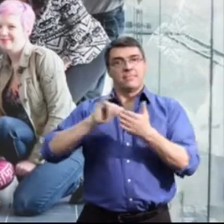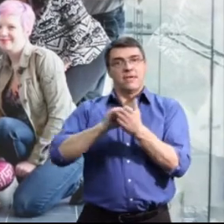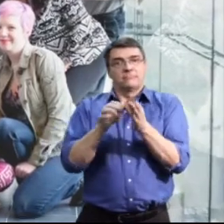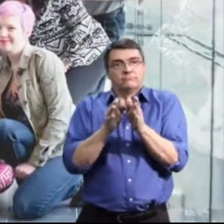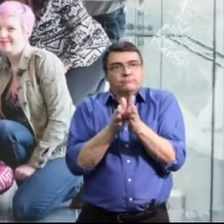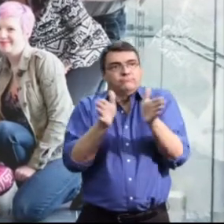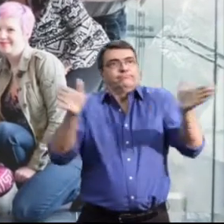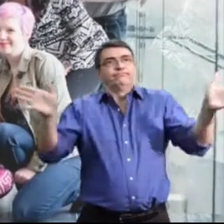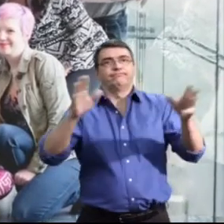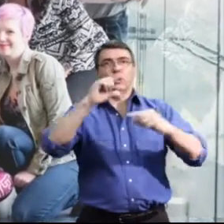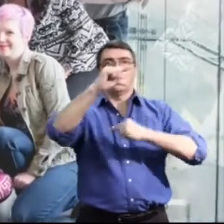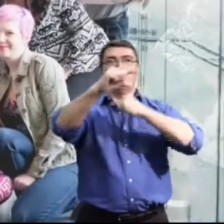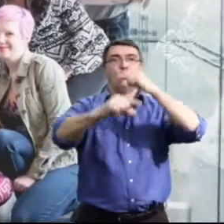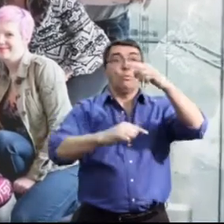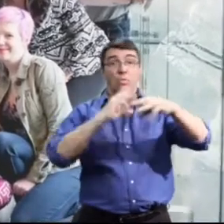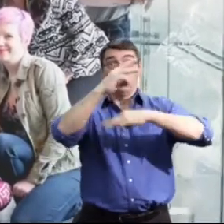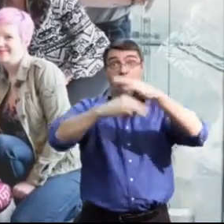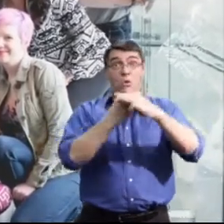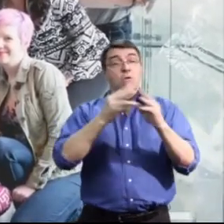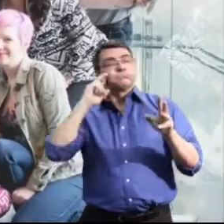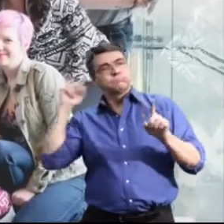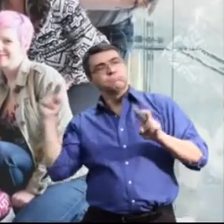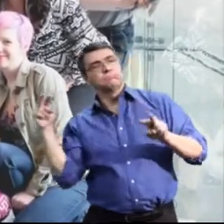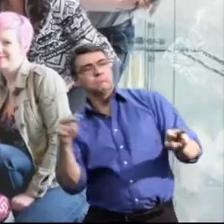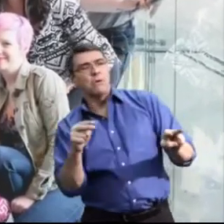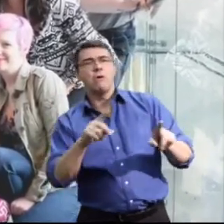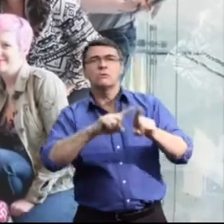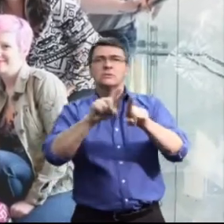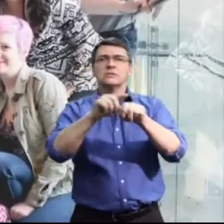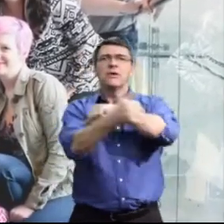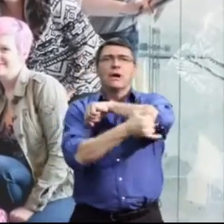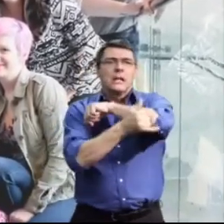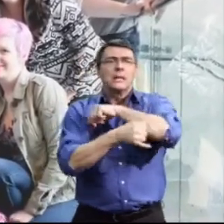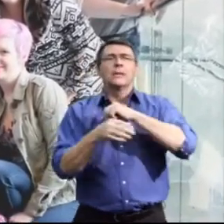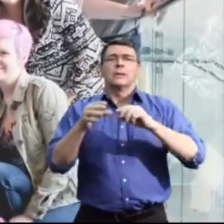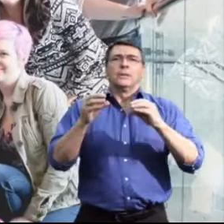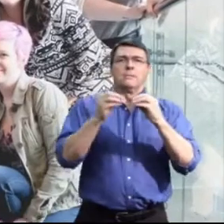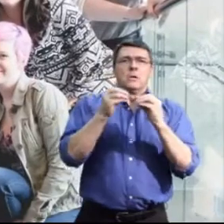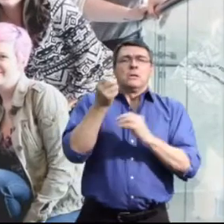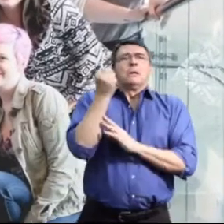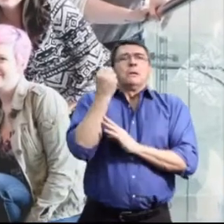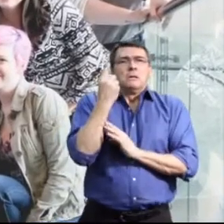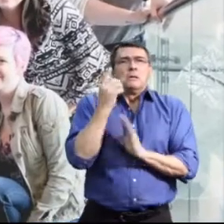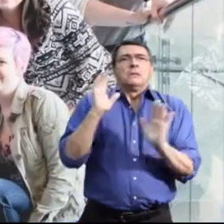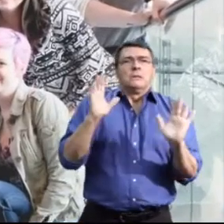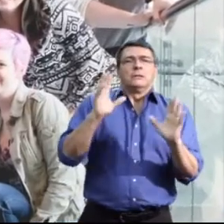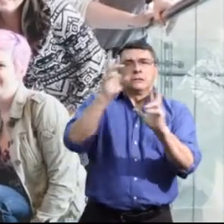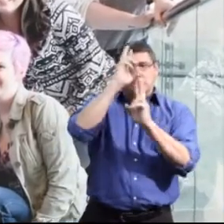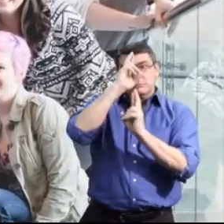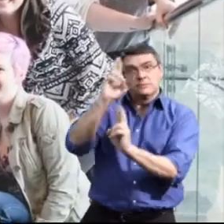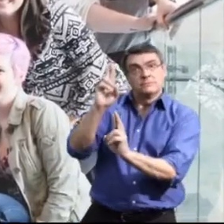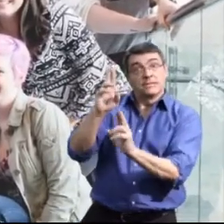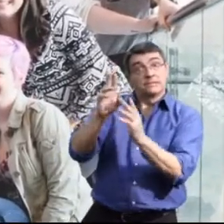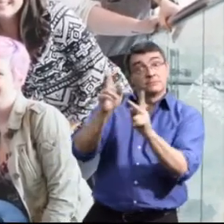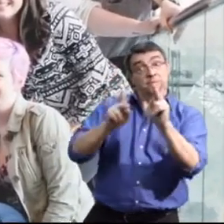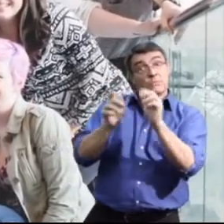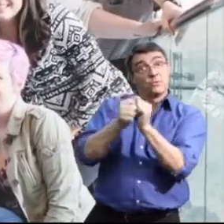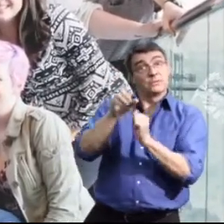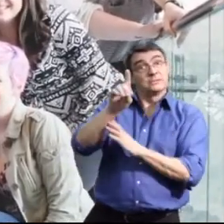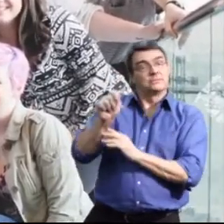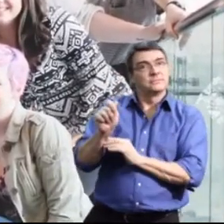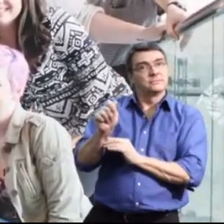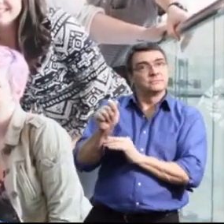this new global declaration ultimately led individual countries to be more conscious about the rights